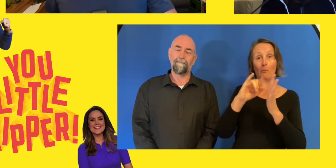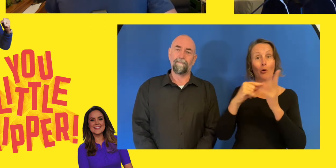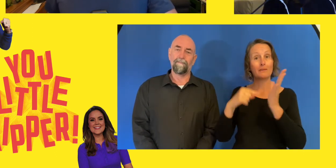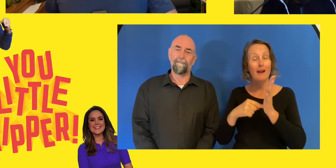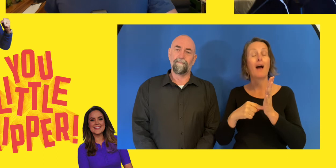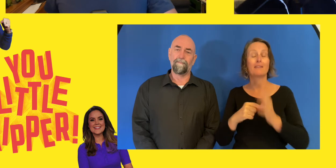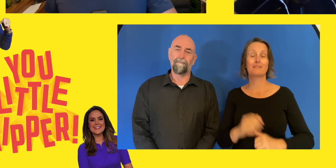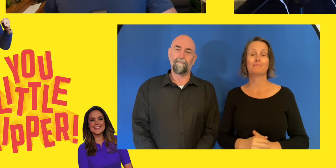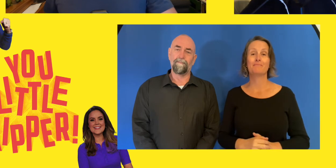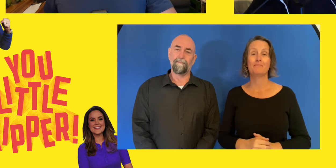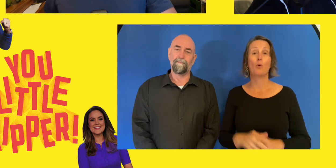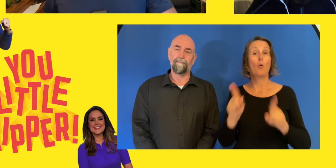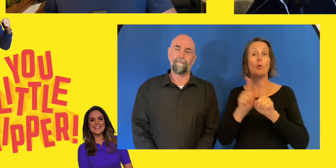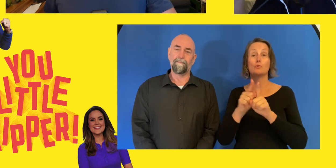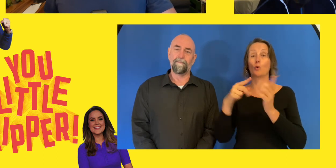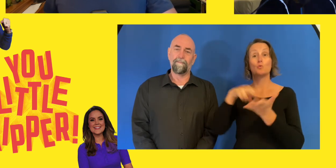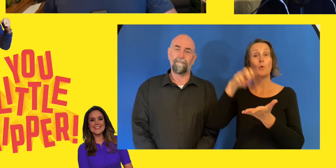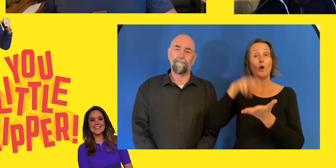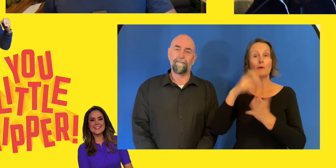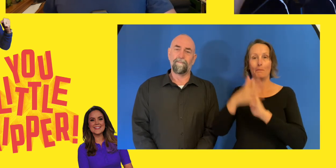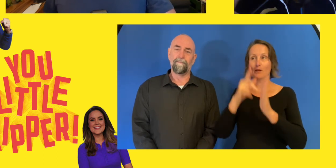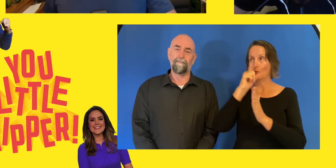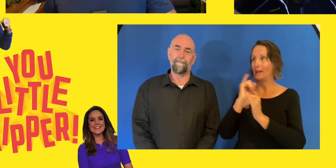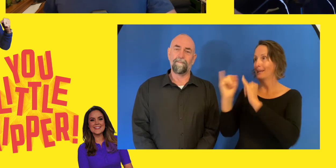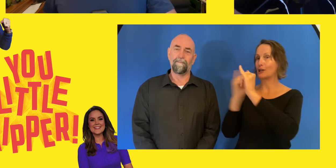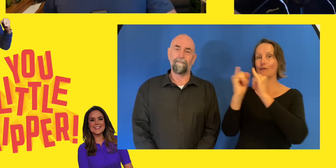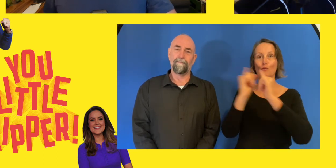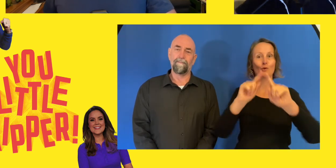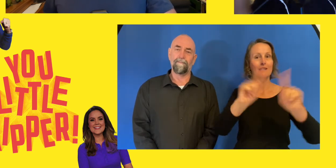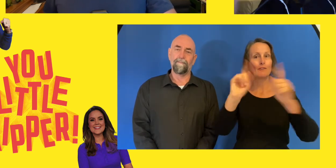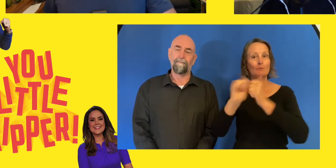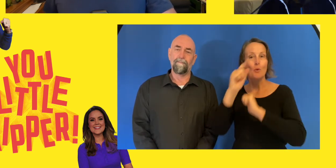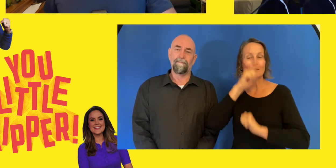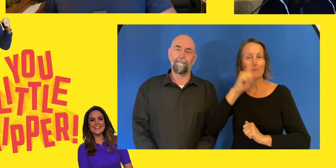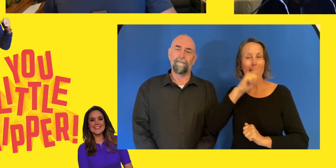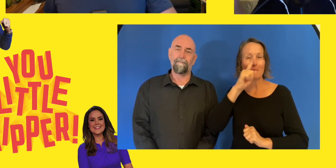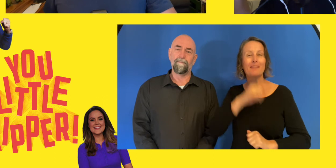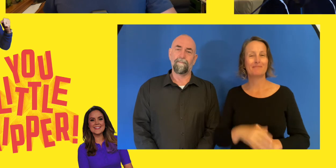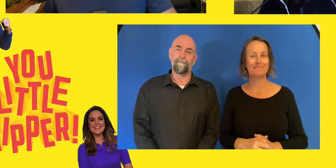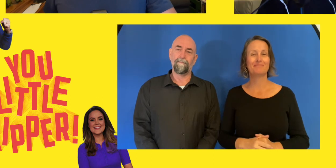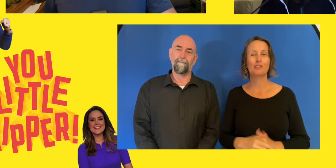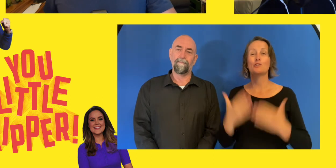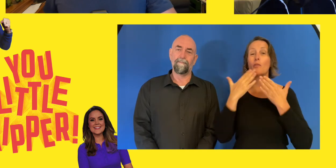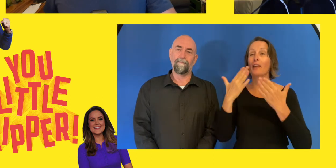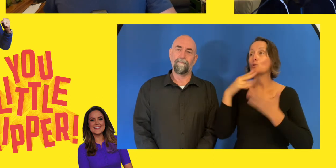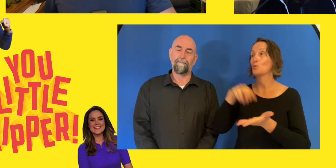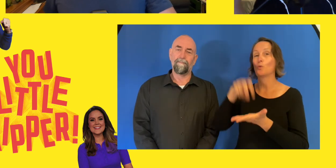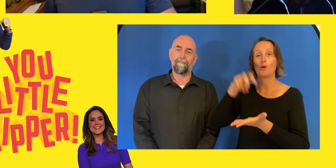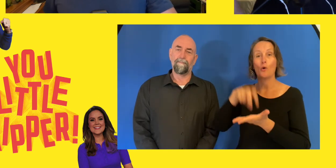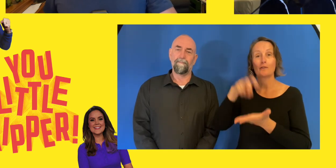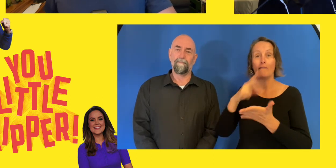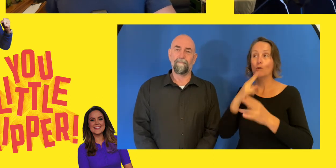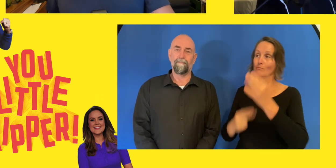also let us chat to all of the amazing Paralympians who are doing their thing over the other side of the world. So thank you so much, Toyota. You back our Paralympians, you back